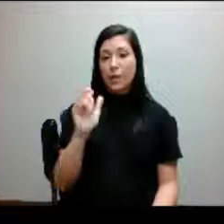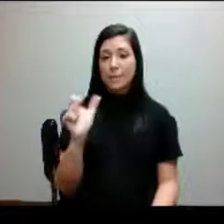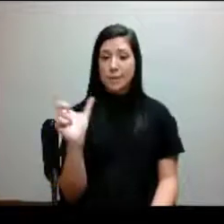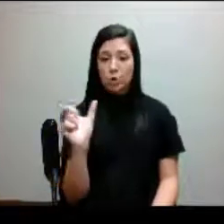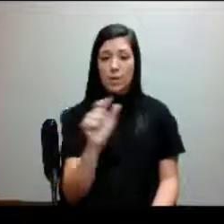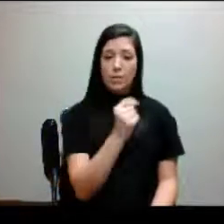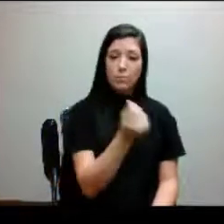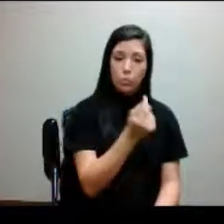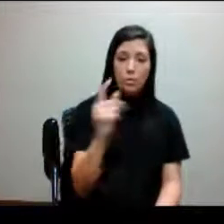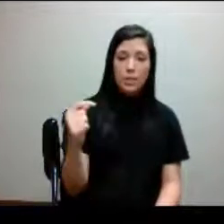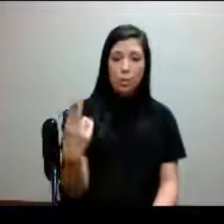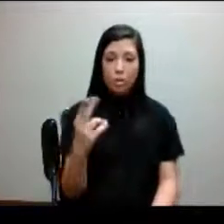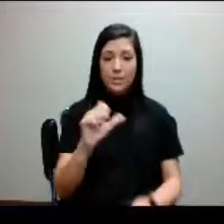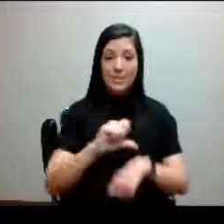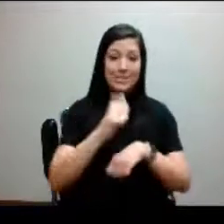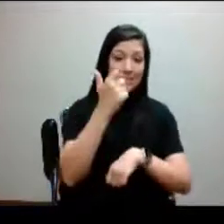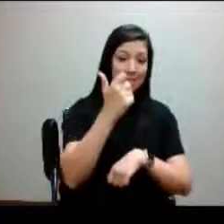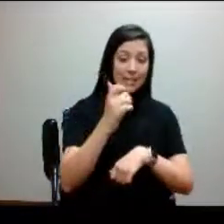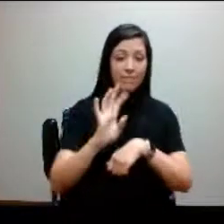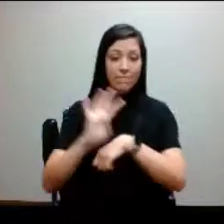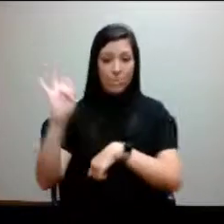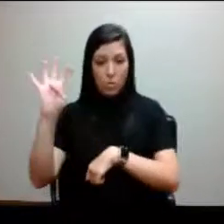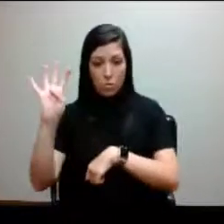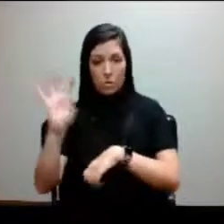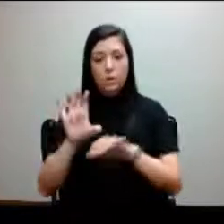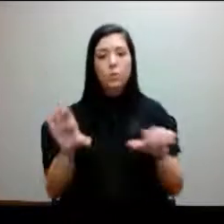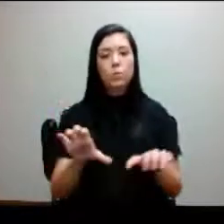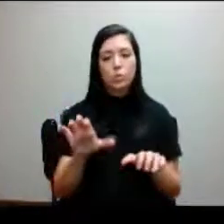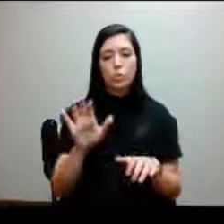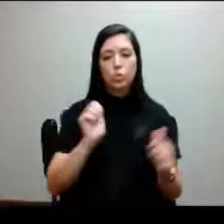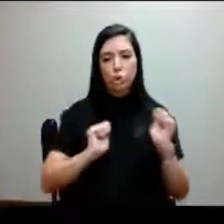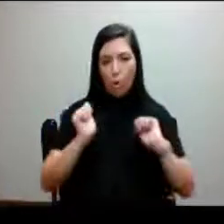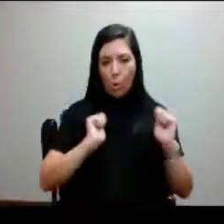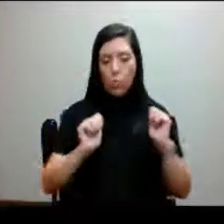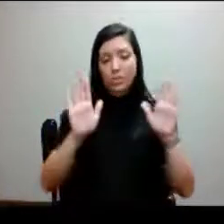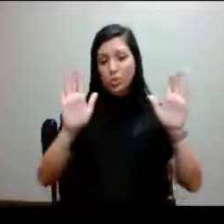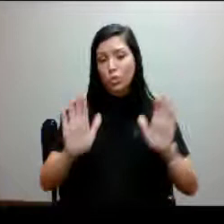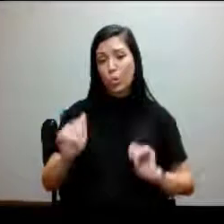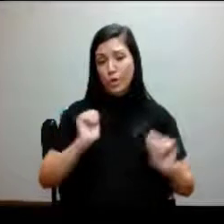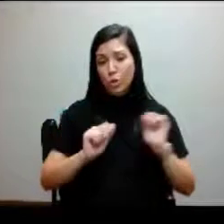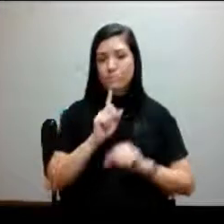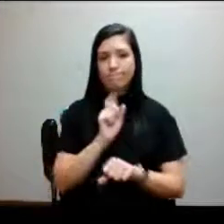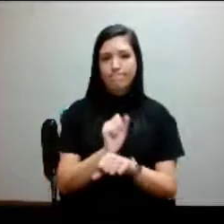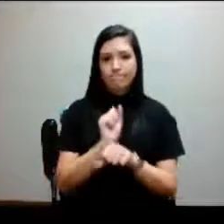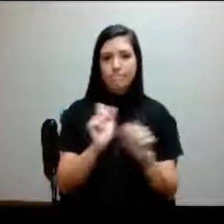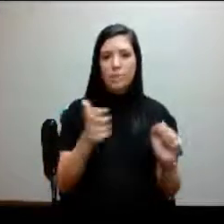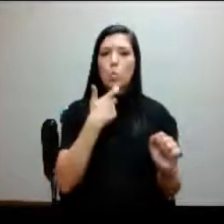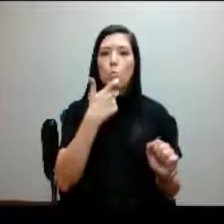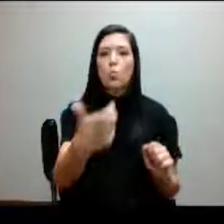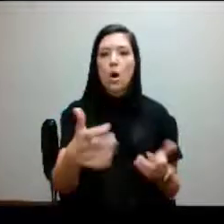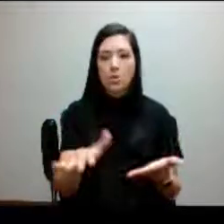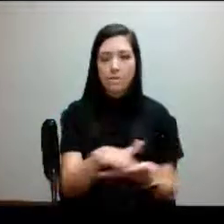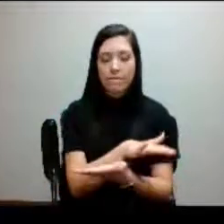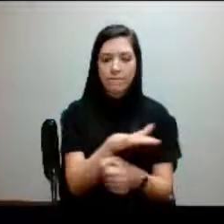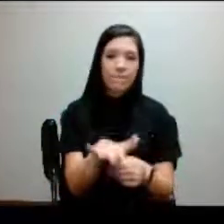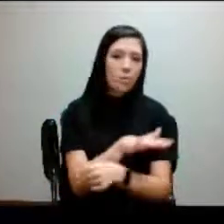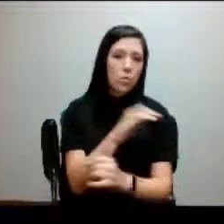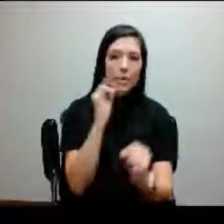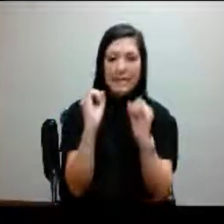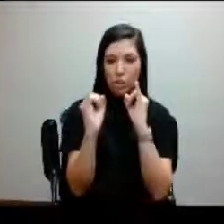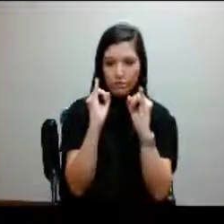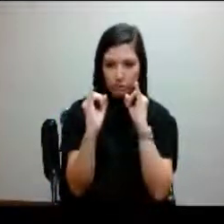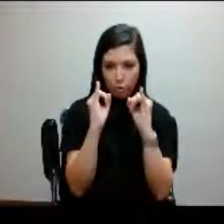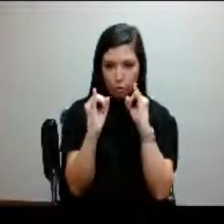Thursdays at 10 a.m. and 4 p.m. is when we do the show. It's a great show. You can actually watch full interviews on Intercultural